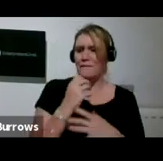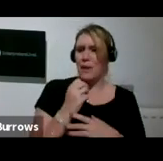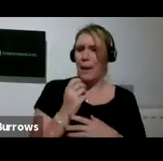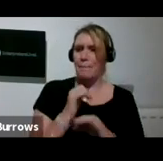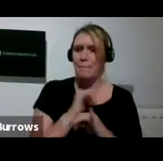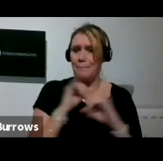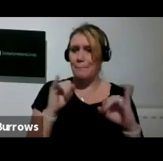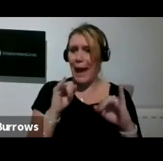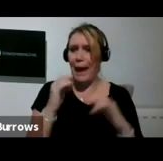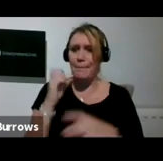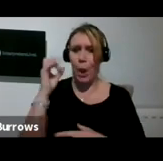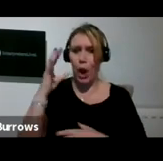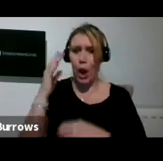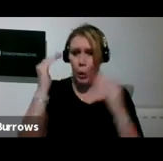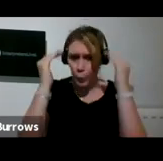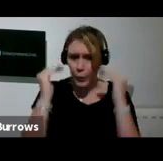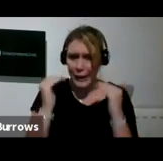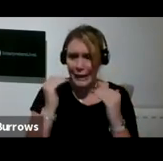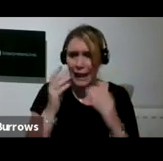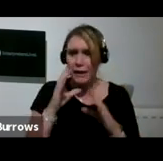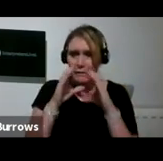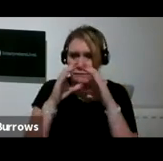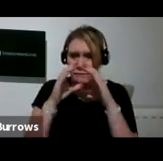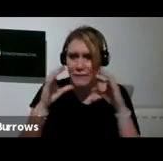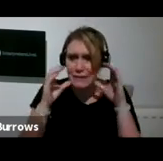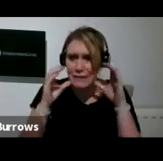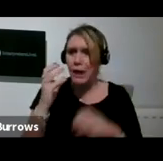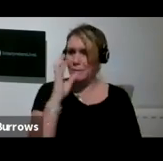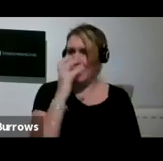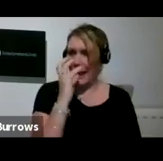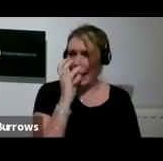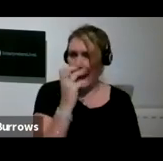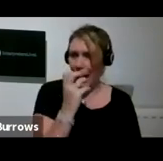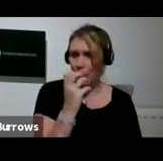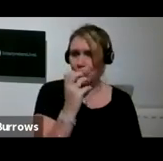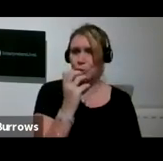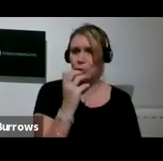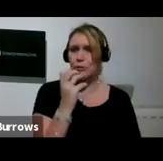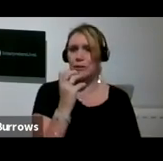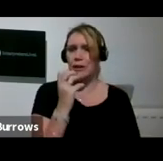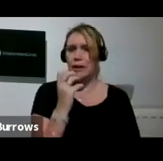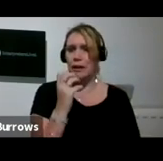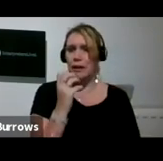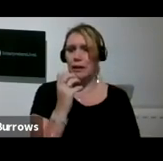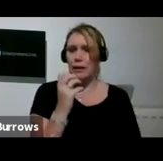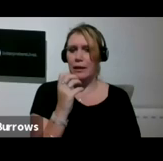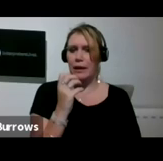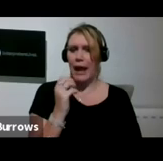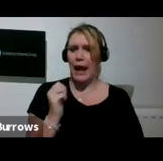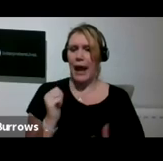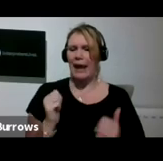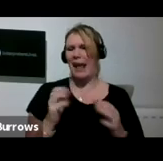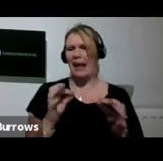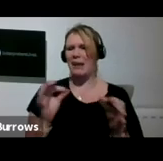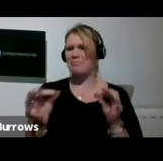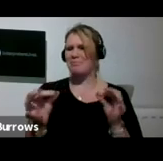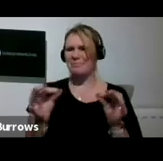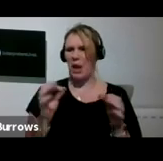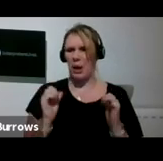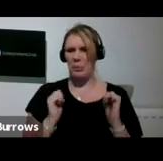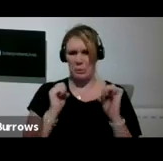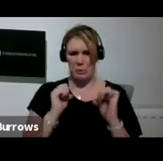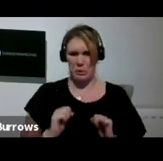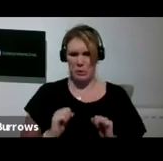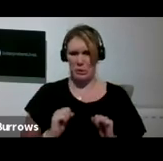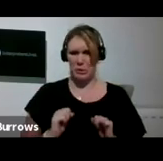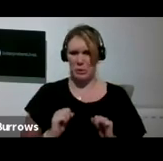a clown nose and a big clown smile, and a cardboard suit that's tied around the neck with a bow. And I've been doing a bit